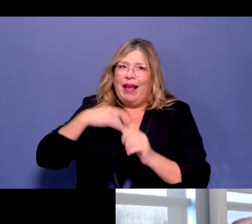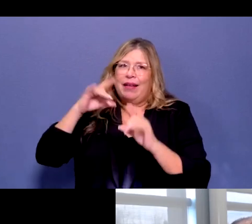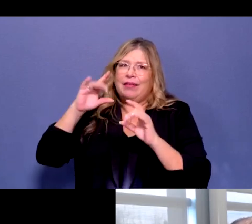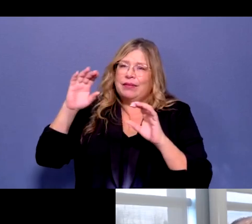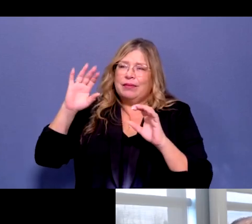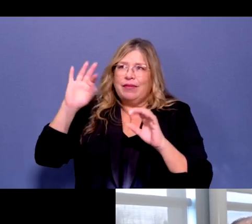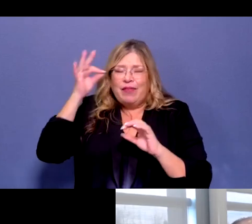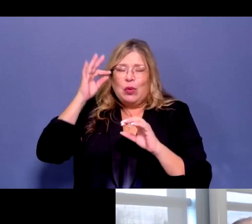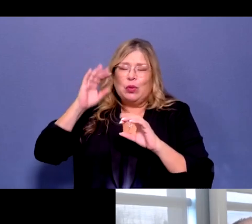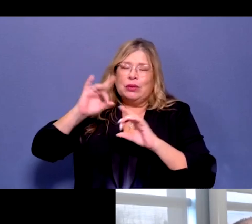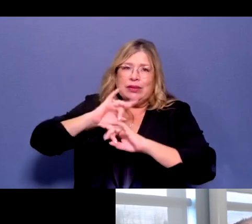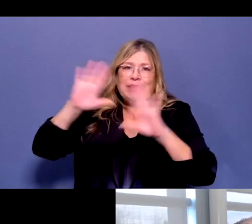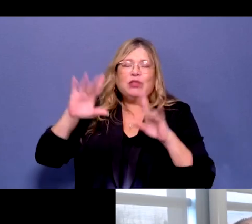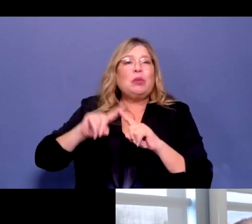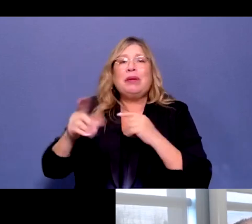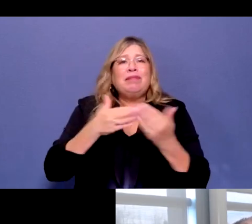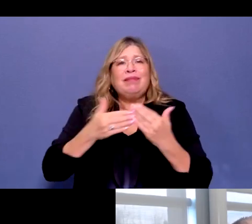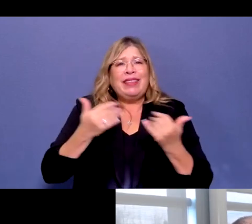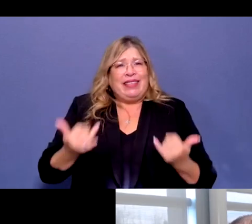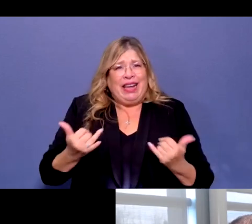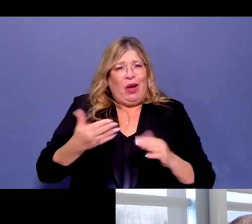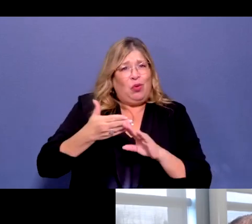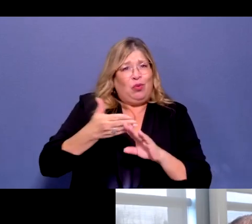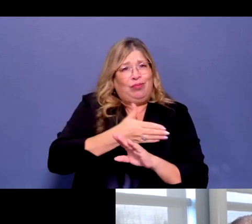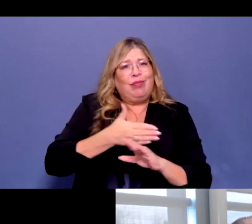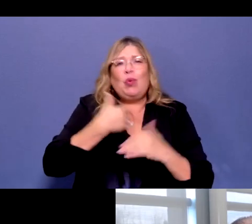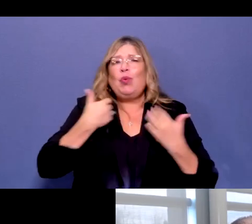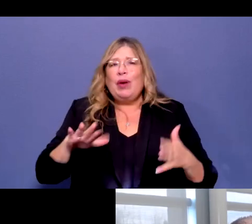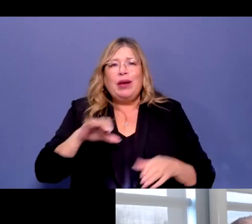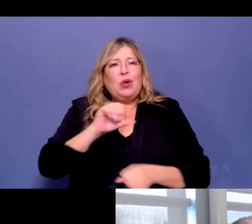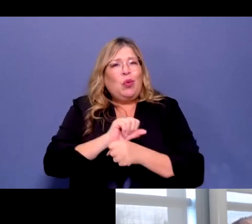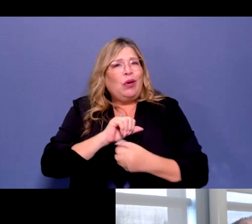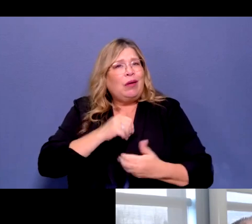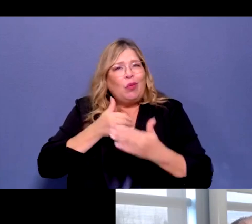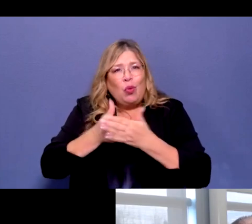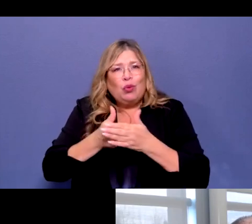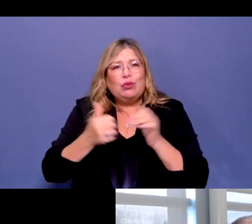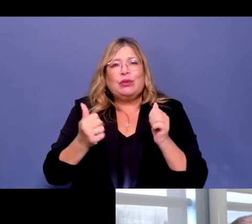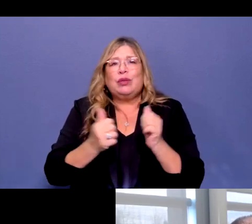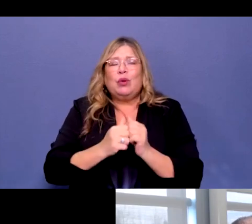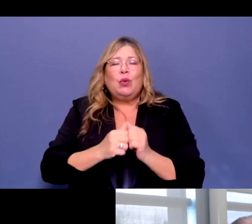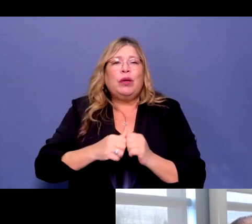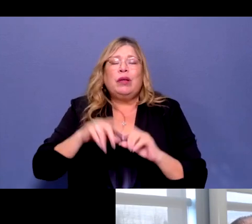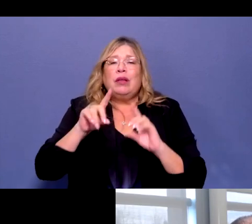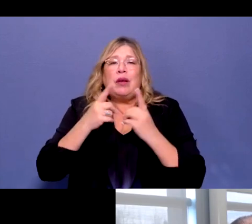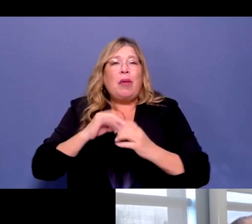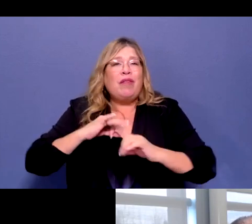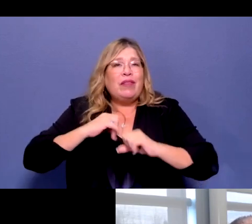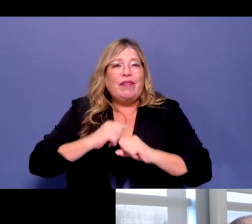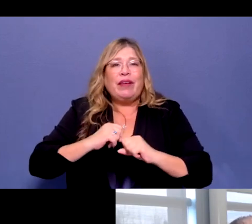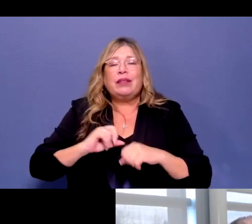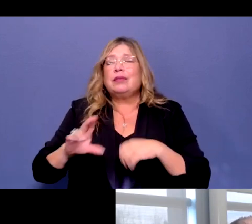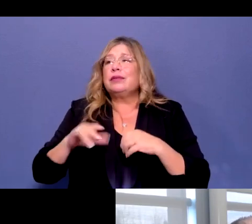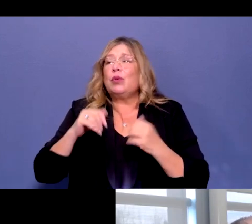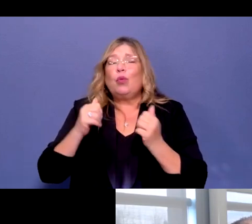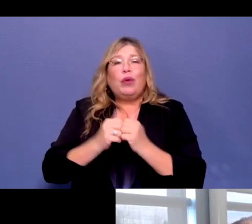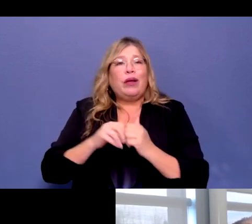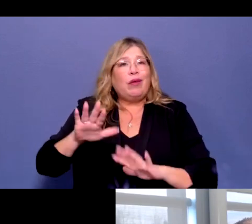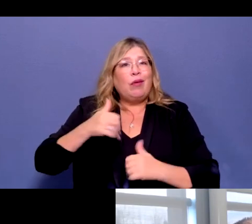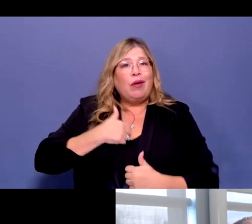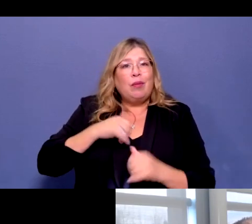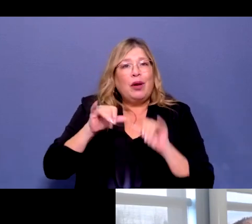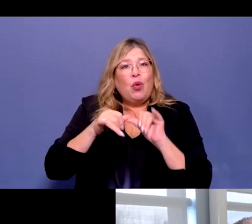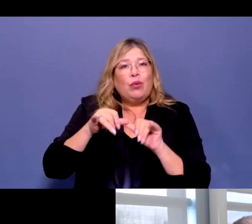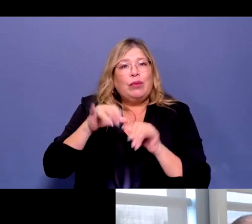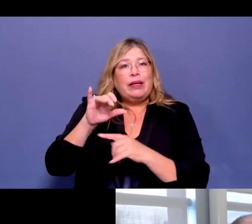closely, whether it's with the Federal Emergency Management Agency, the Army Corps of Engineers, Department of Defense, to have conversations in real time about